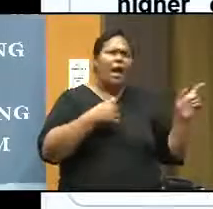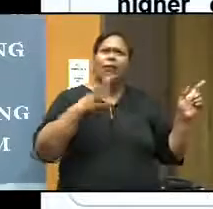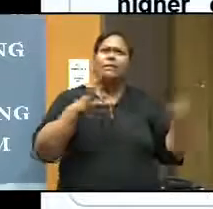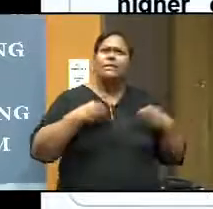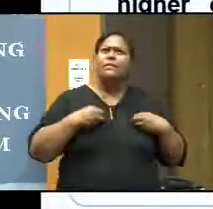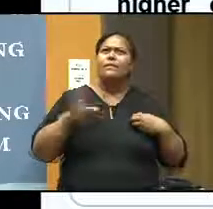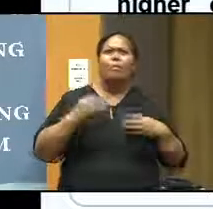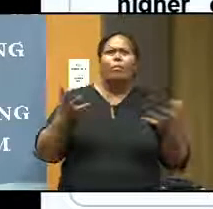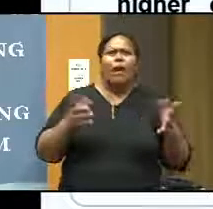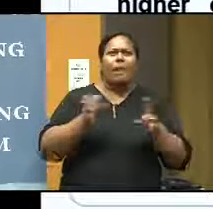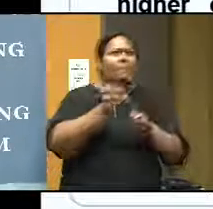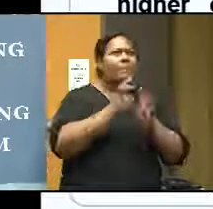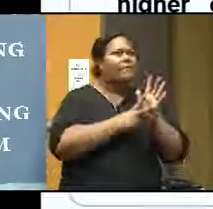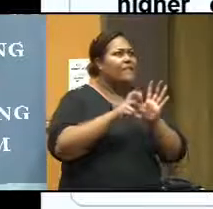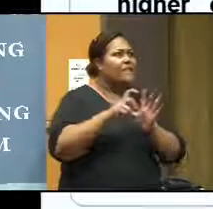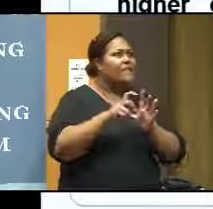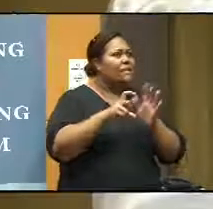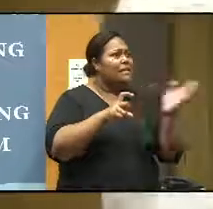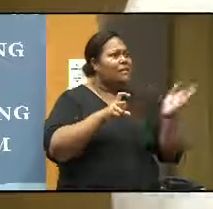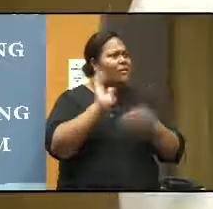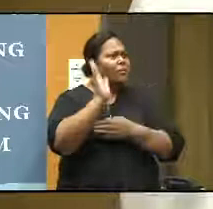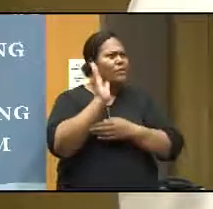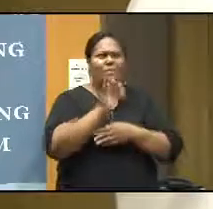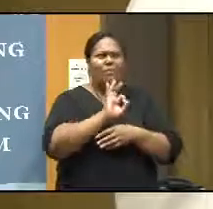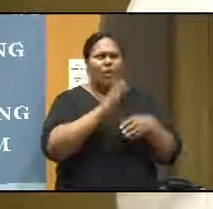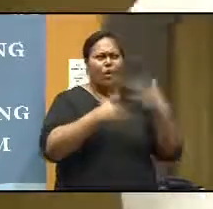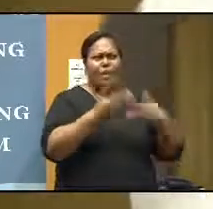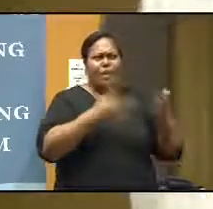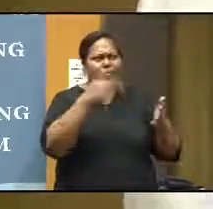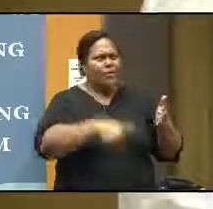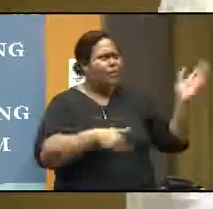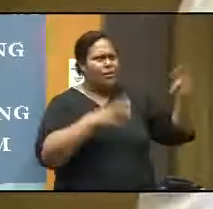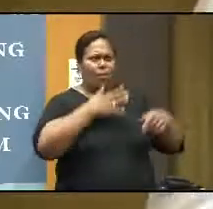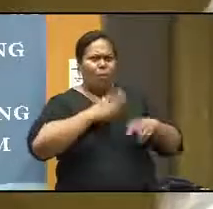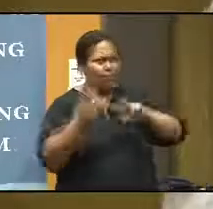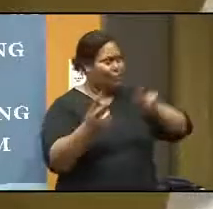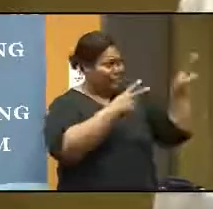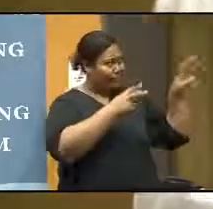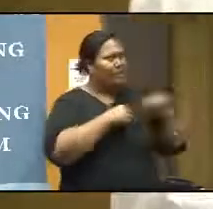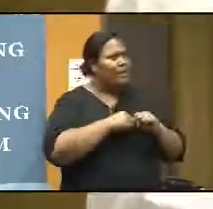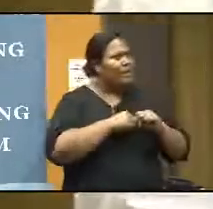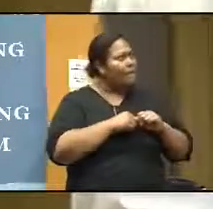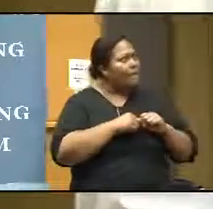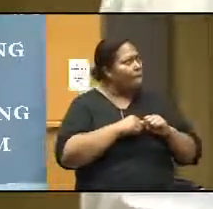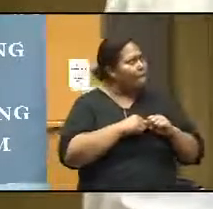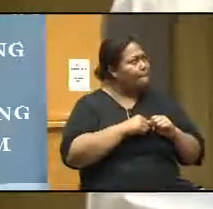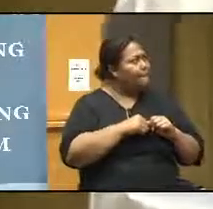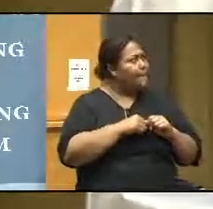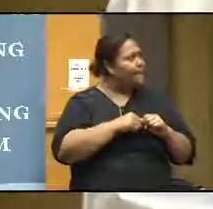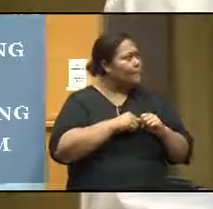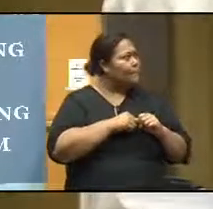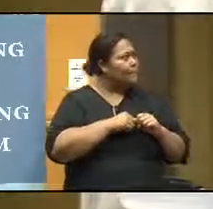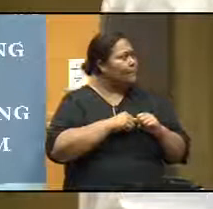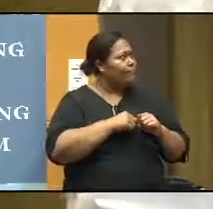PVC's one of the presentation. I am not explaining this, but I would just draw your attention. This is what has been driving